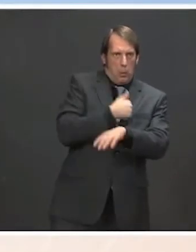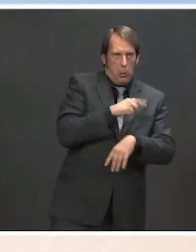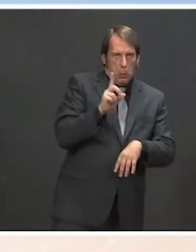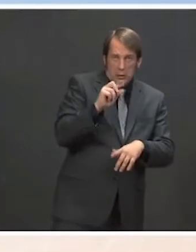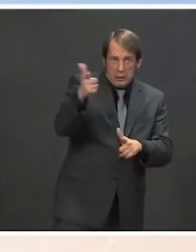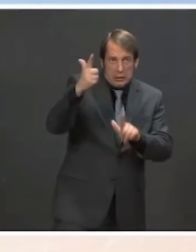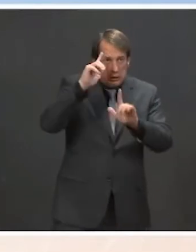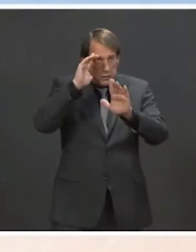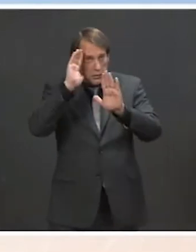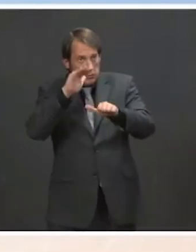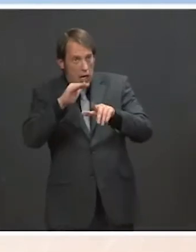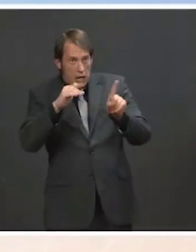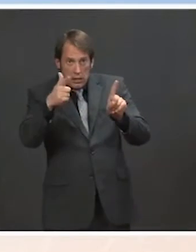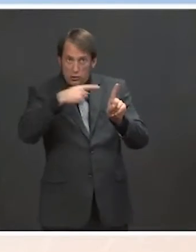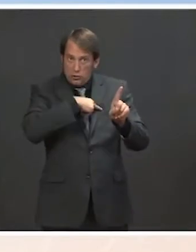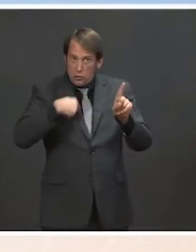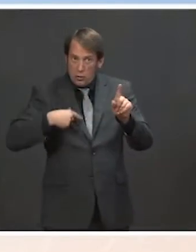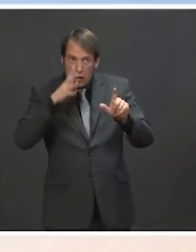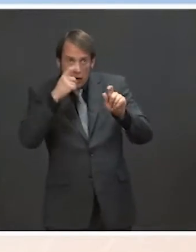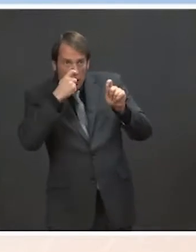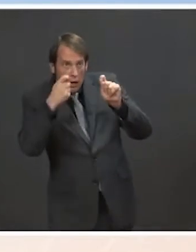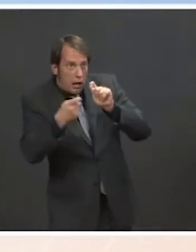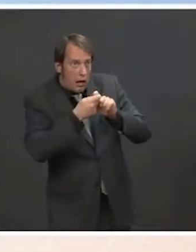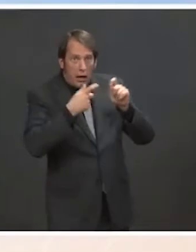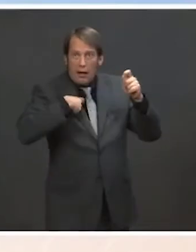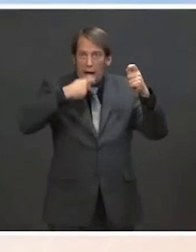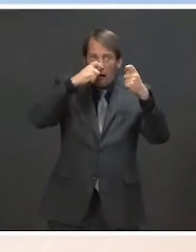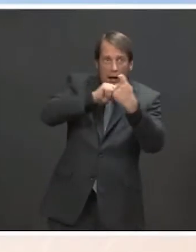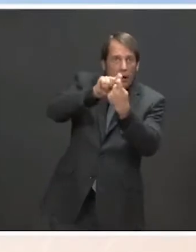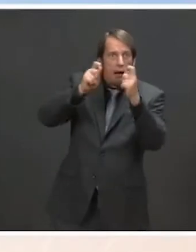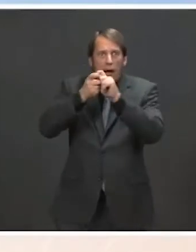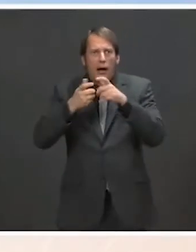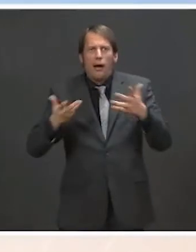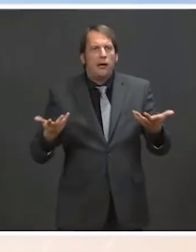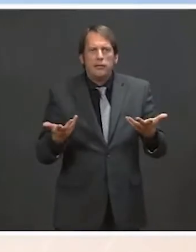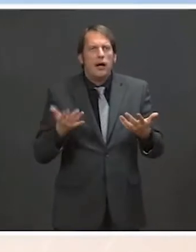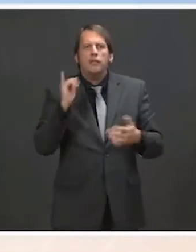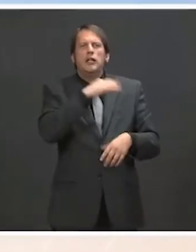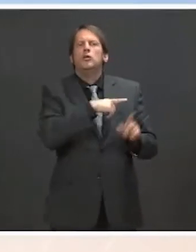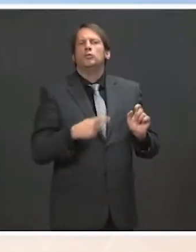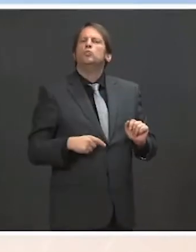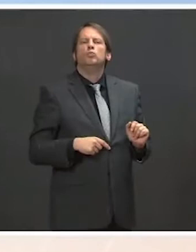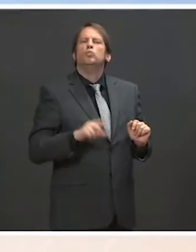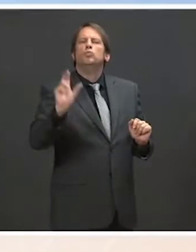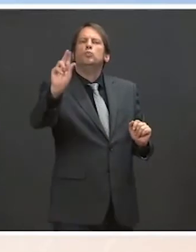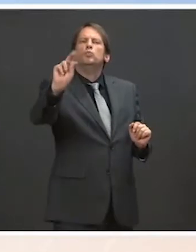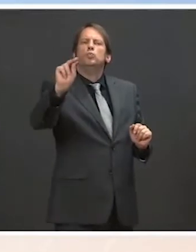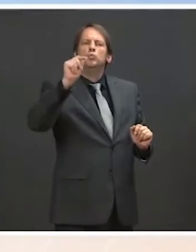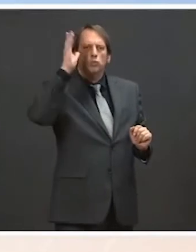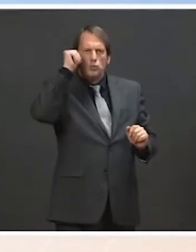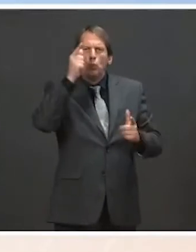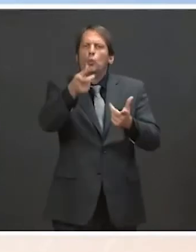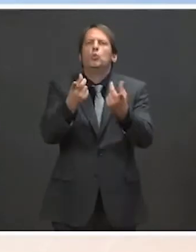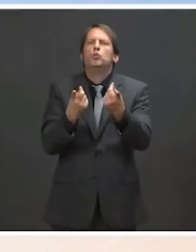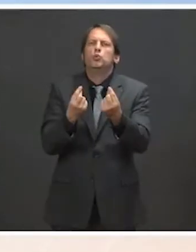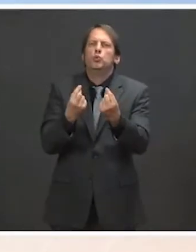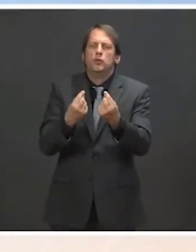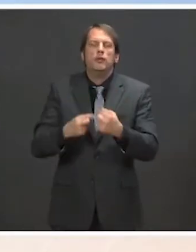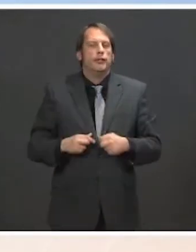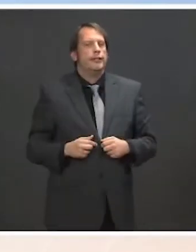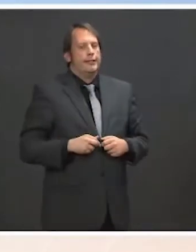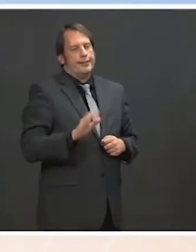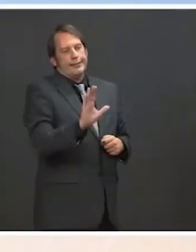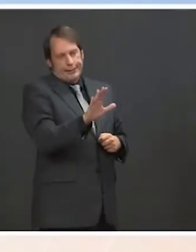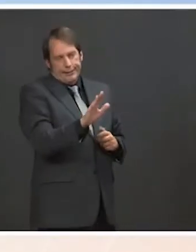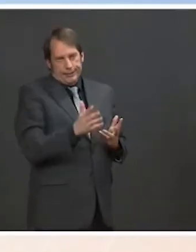is there any more sanctions that you would do if they don't act to change course with respect to the treatment of these minority groups? Well, on the first